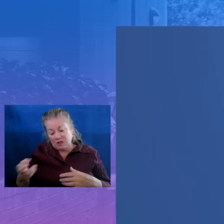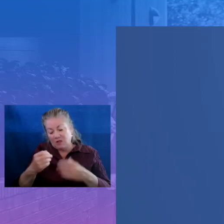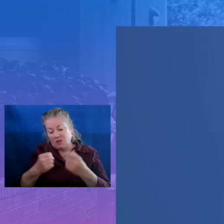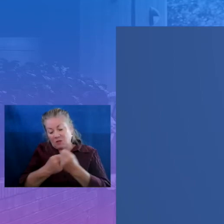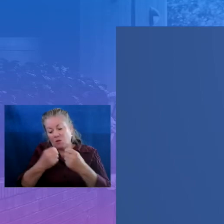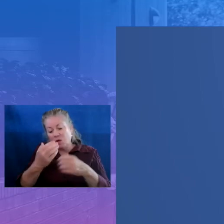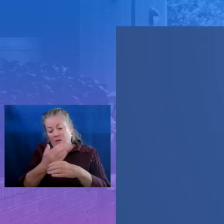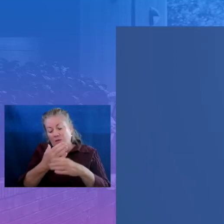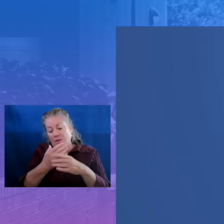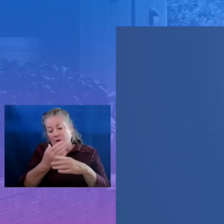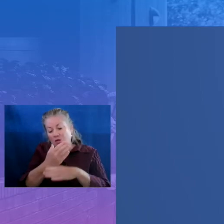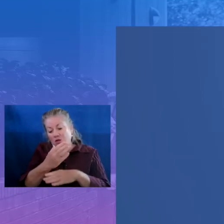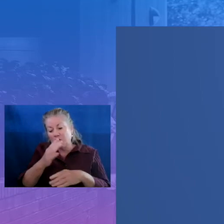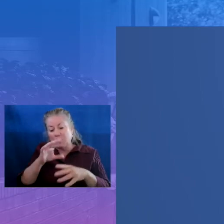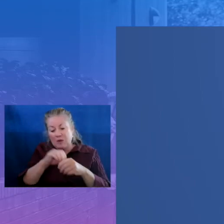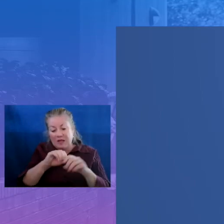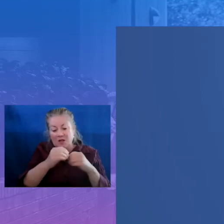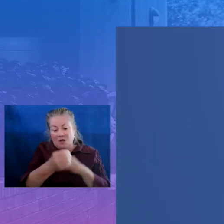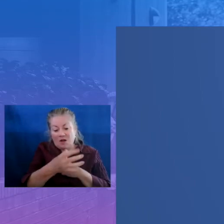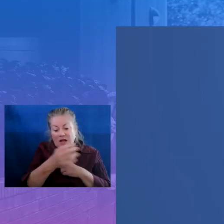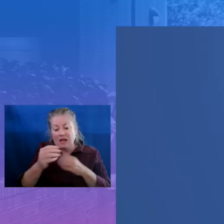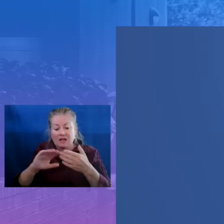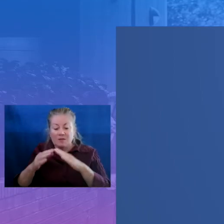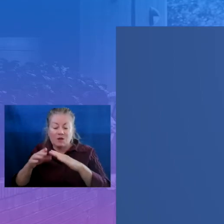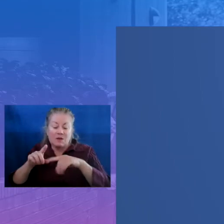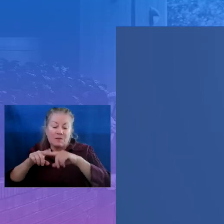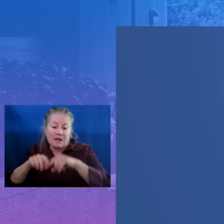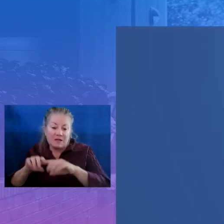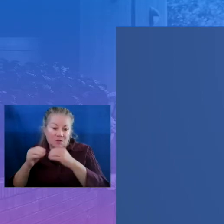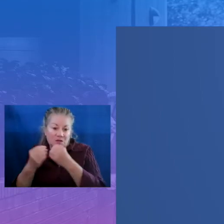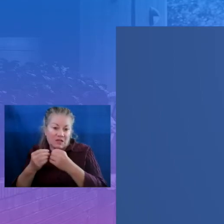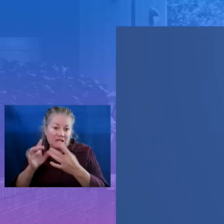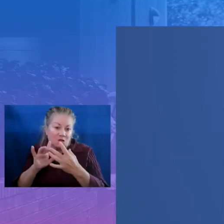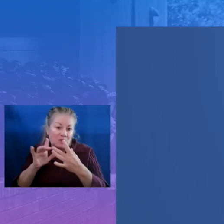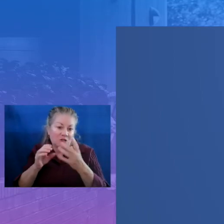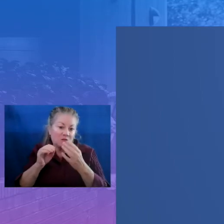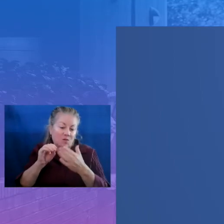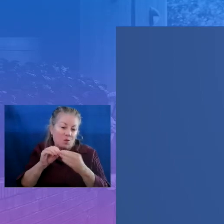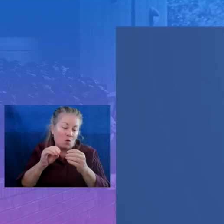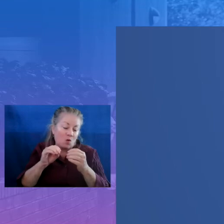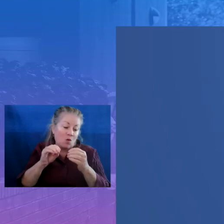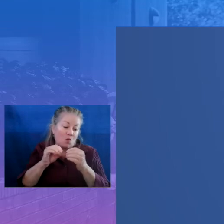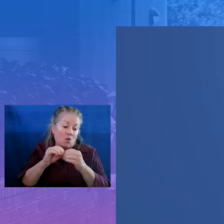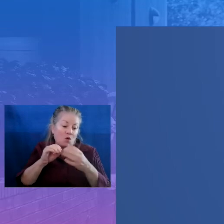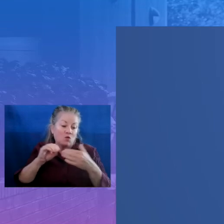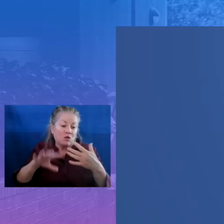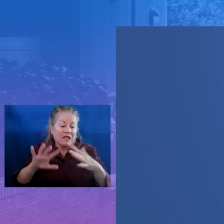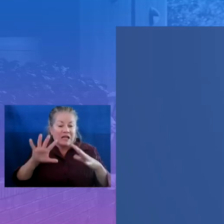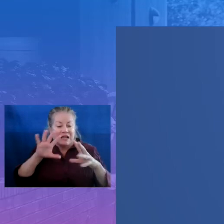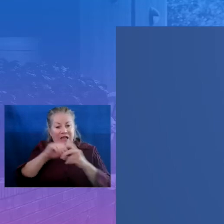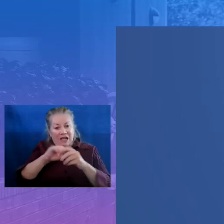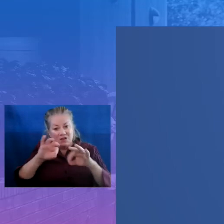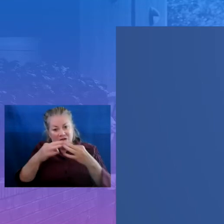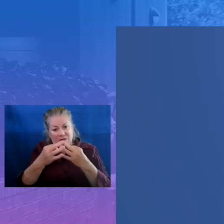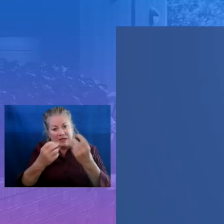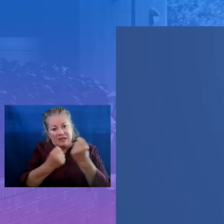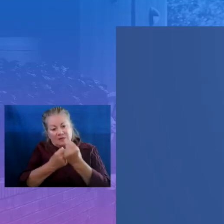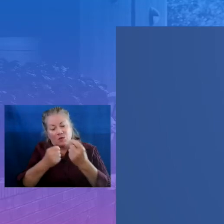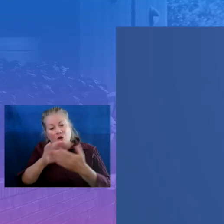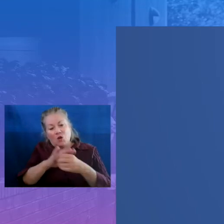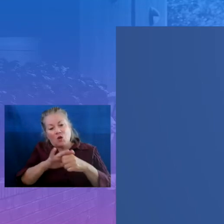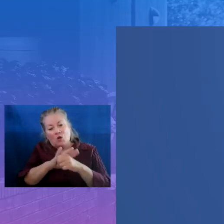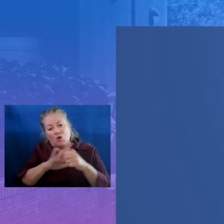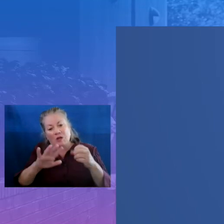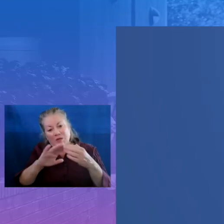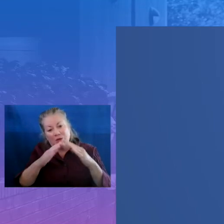organizations to reach more students engage families and support their local communities. A huge thank you to Terry for facilitating